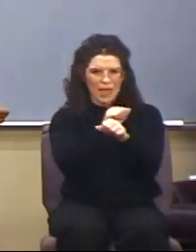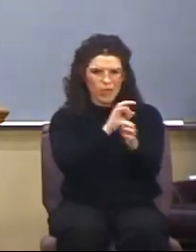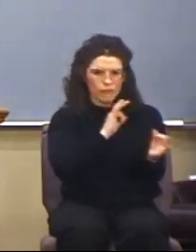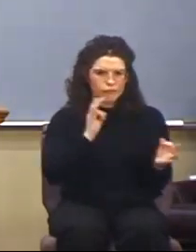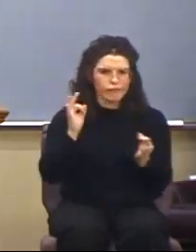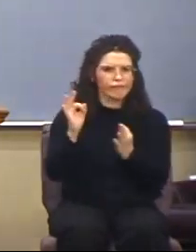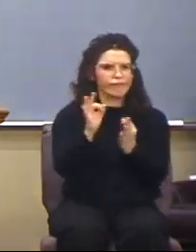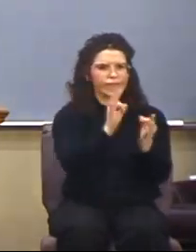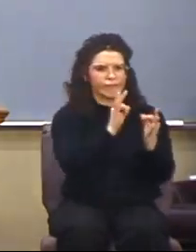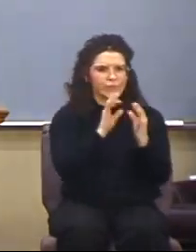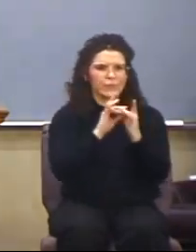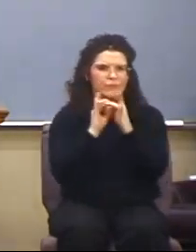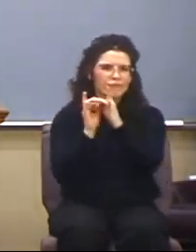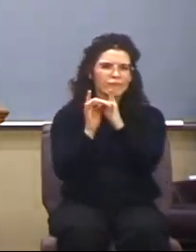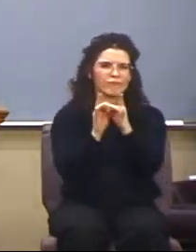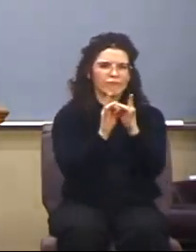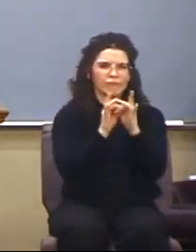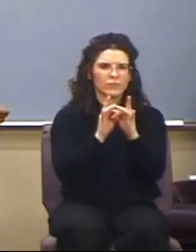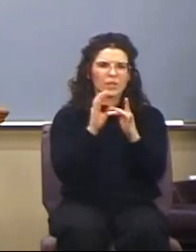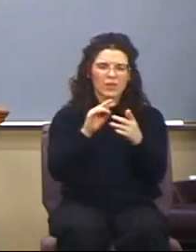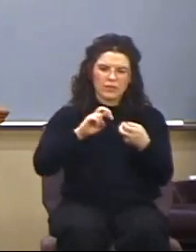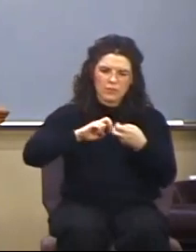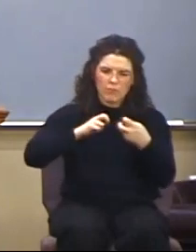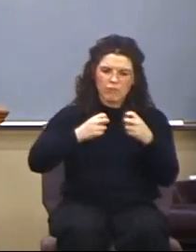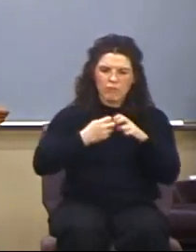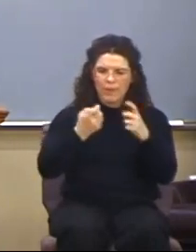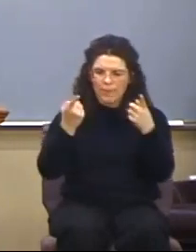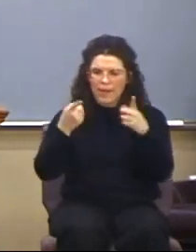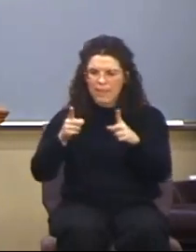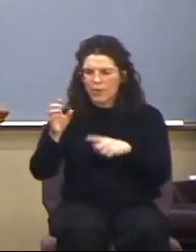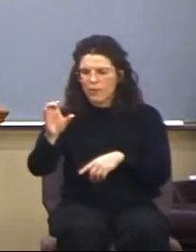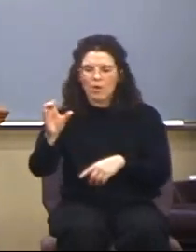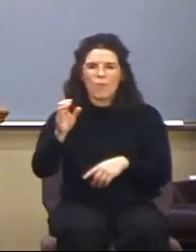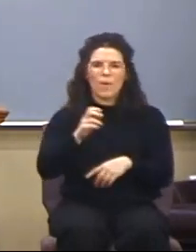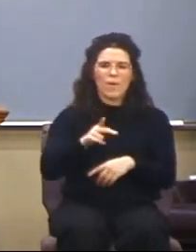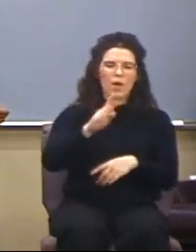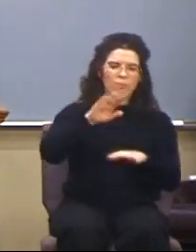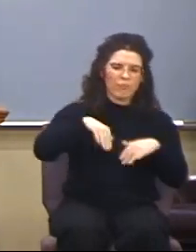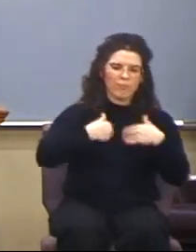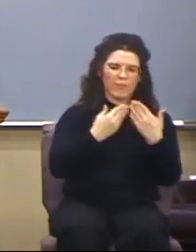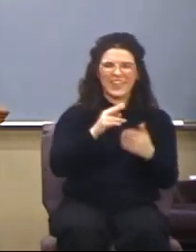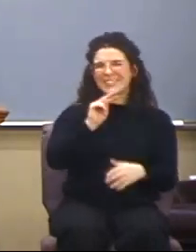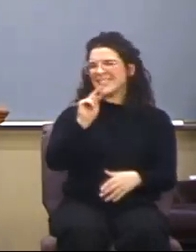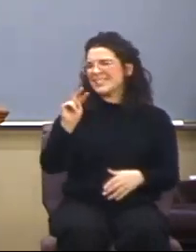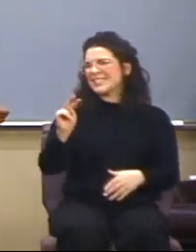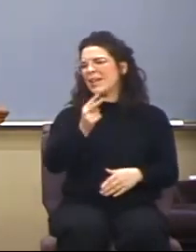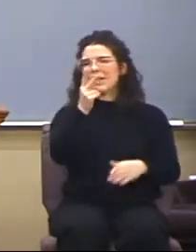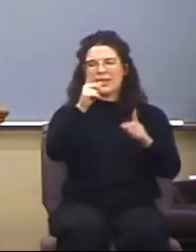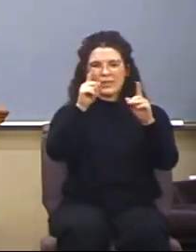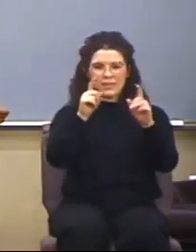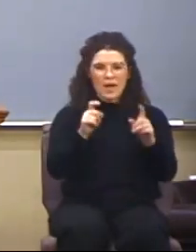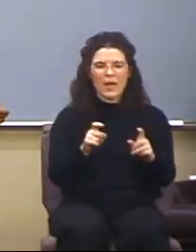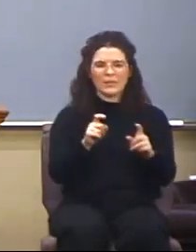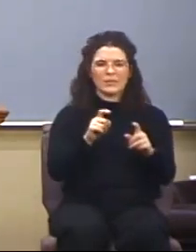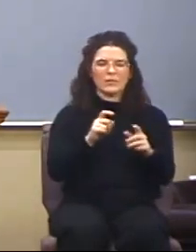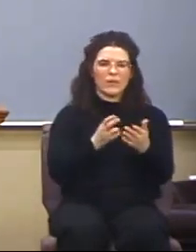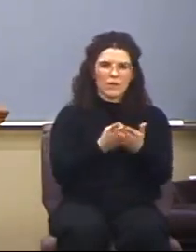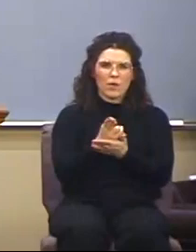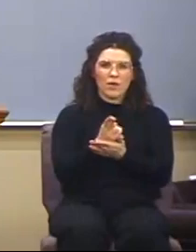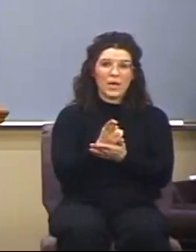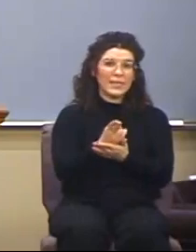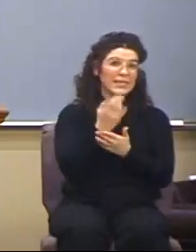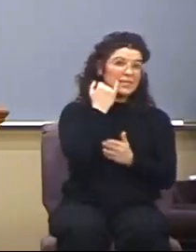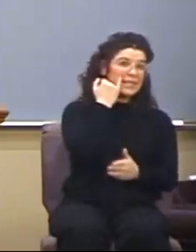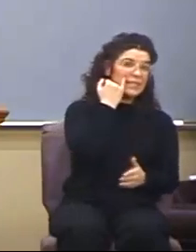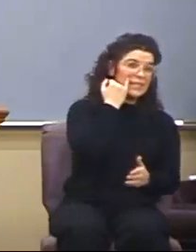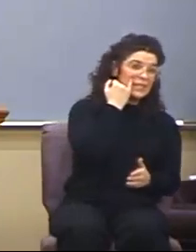Corinth is this, and that's why Paul provides the second test of authenticity. Are the gifts, if they're truly